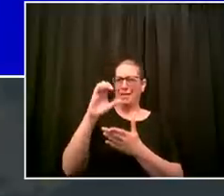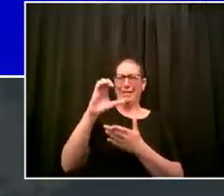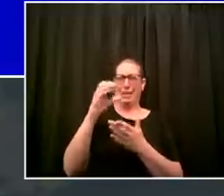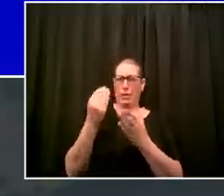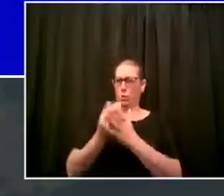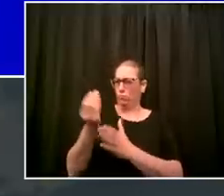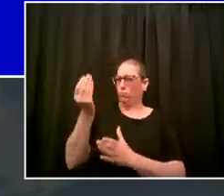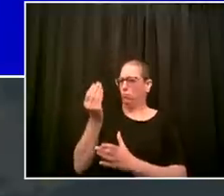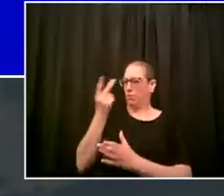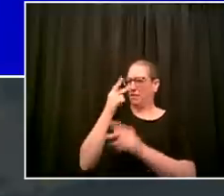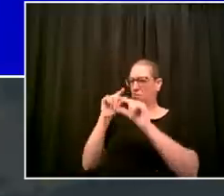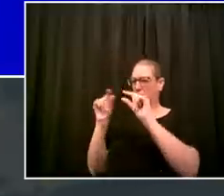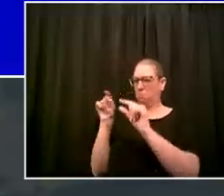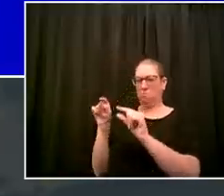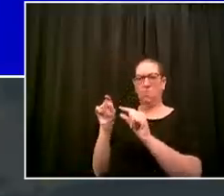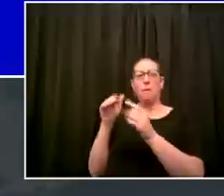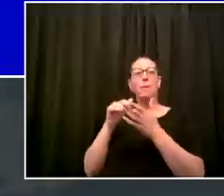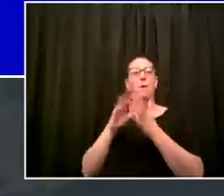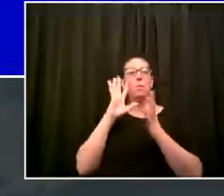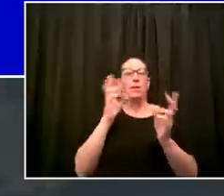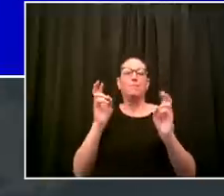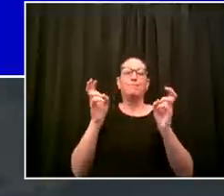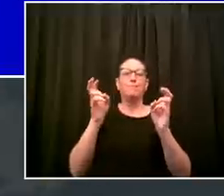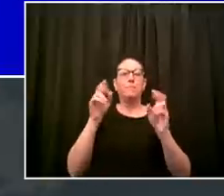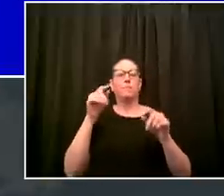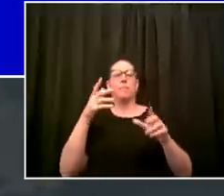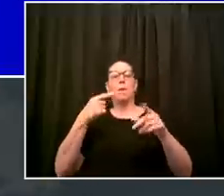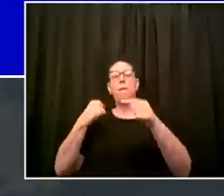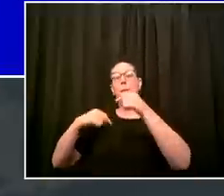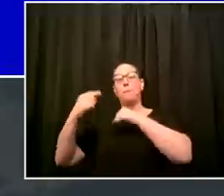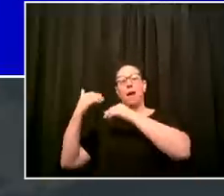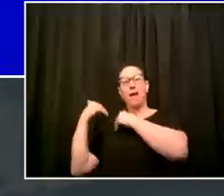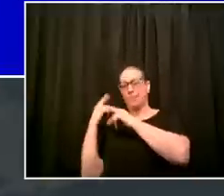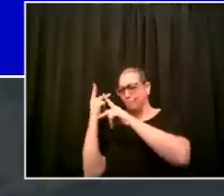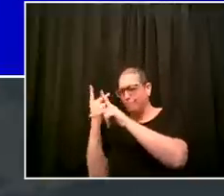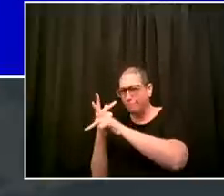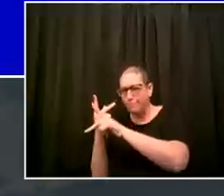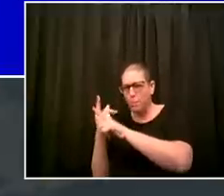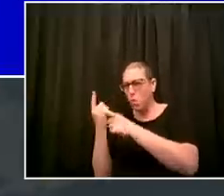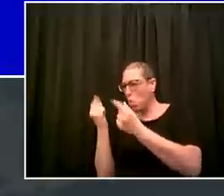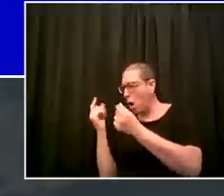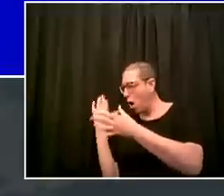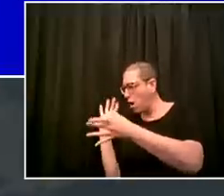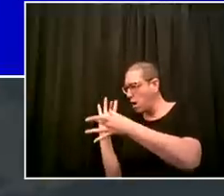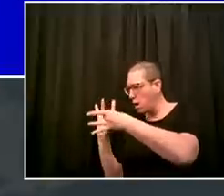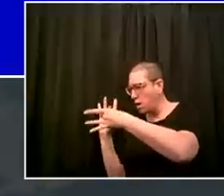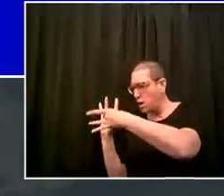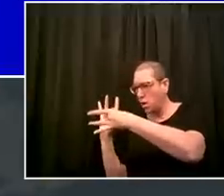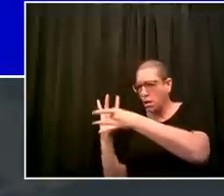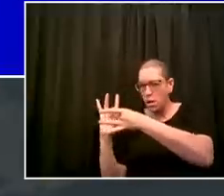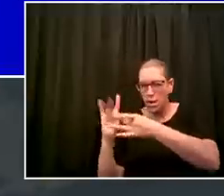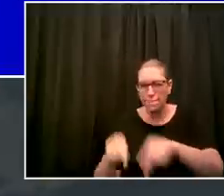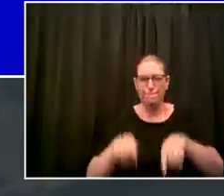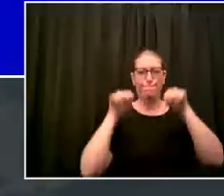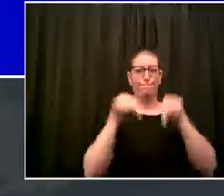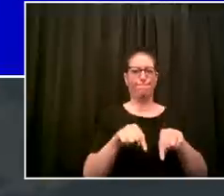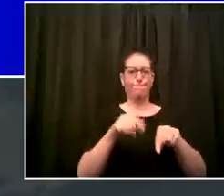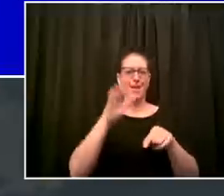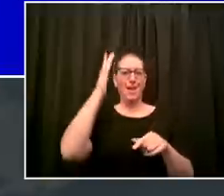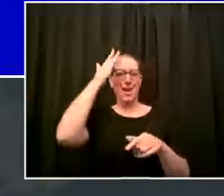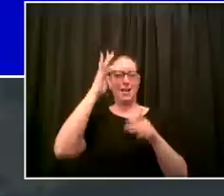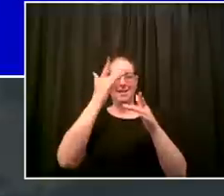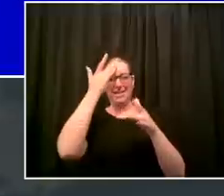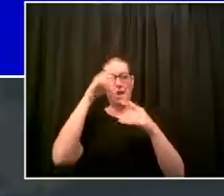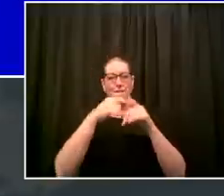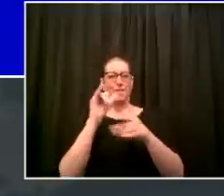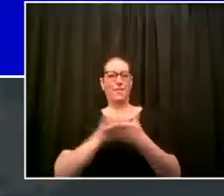additional news the additional information from the cdc allows us to hone our approach more but the the same bottom line look for these symptoms